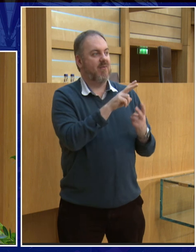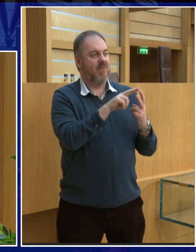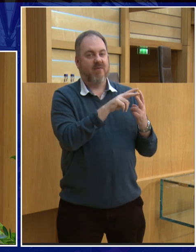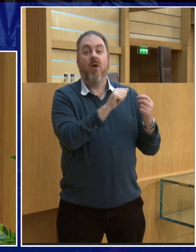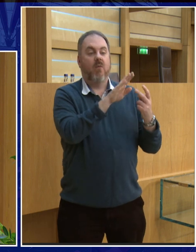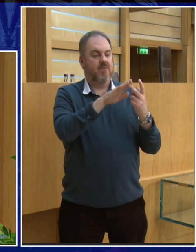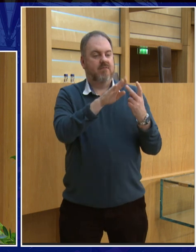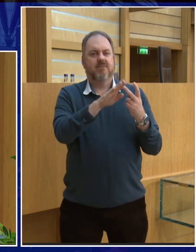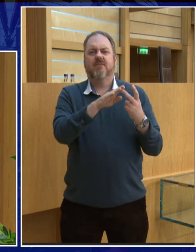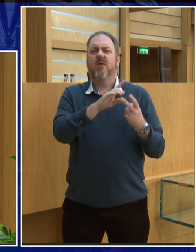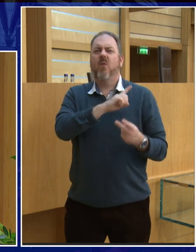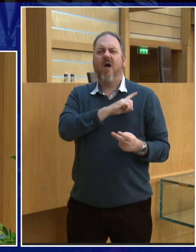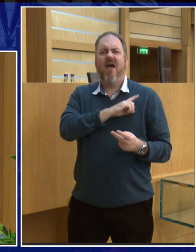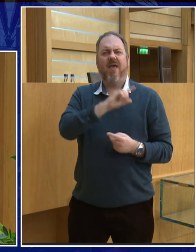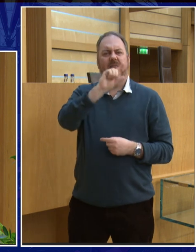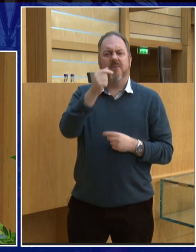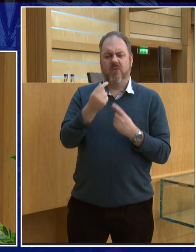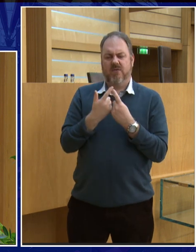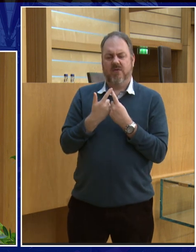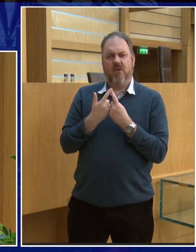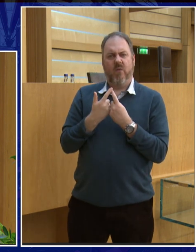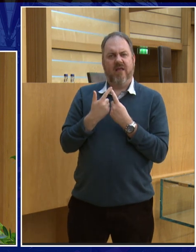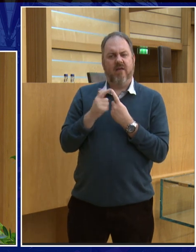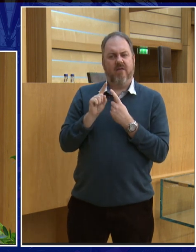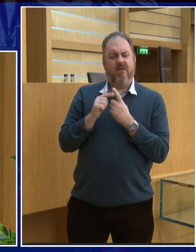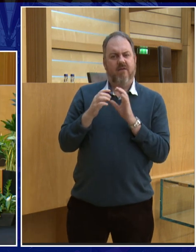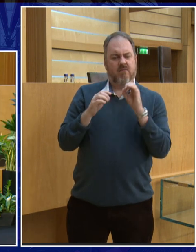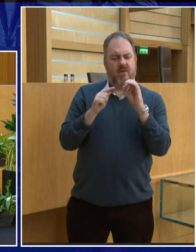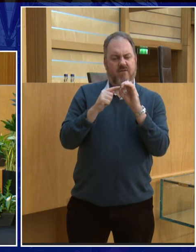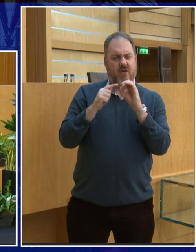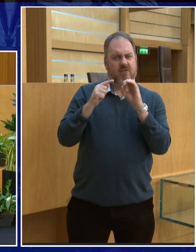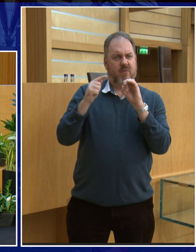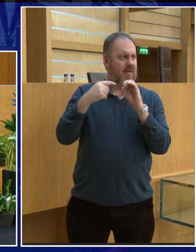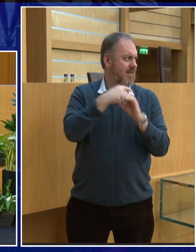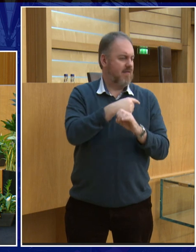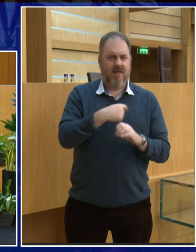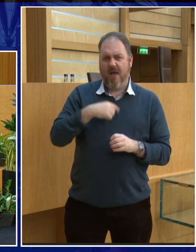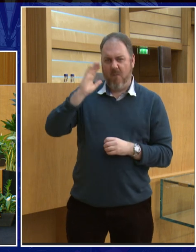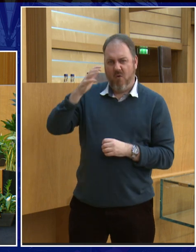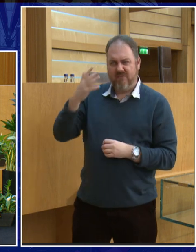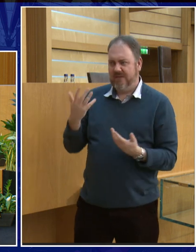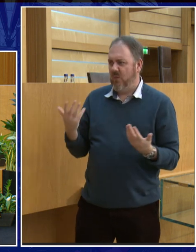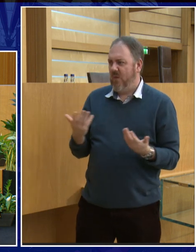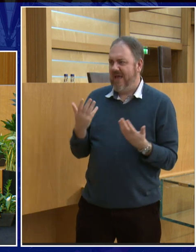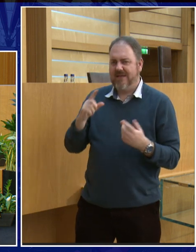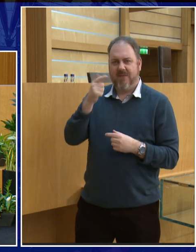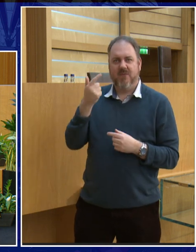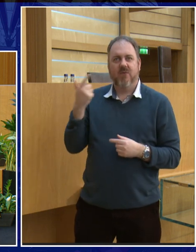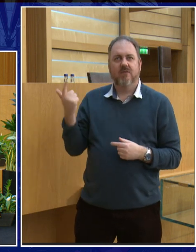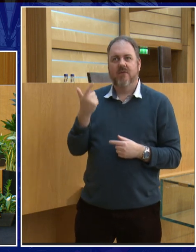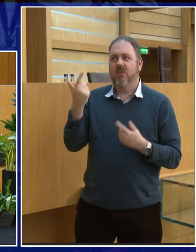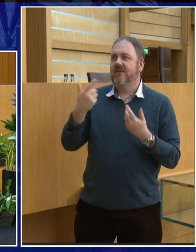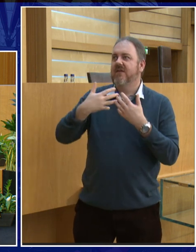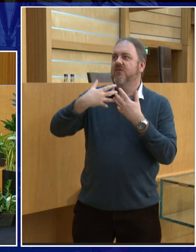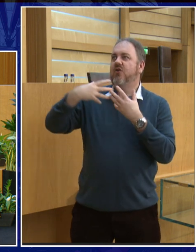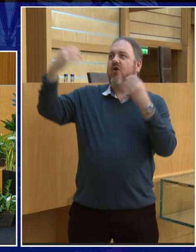question the moon's moving further you said it's spiralling it used to be really I was worried about that because what if it goes away